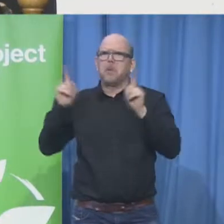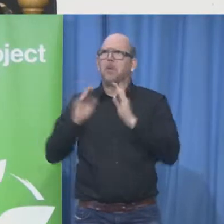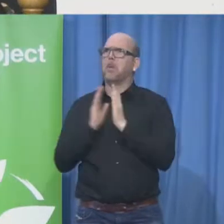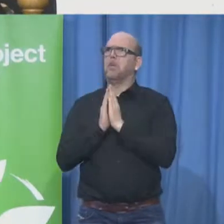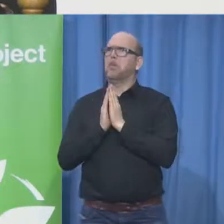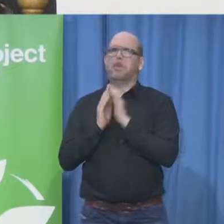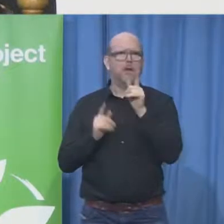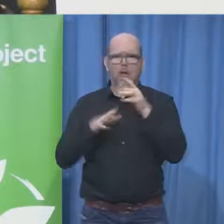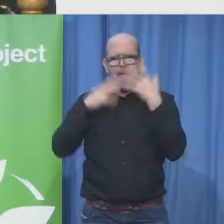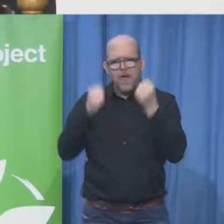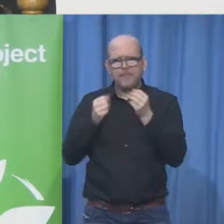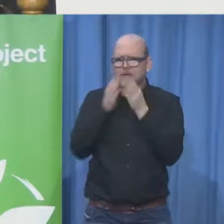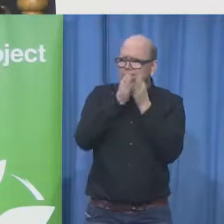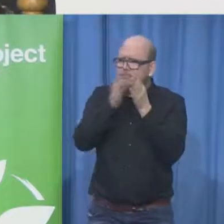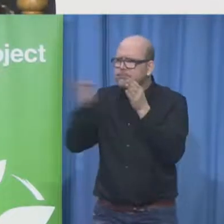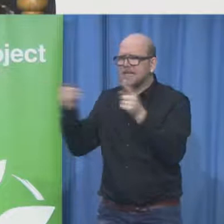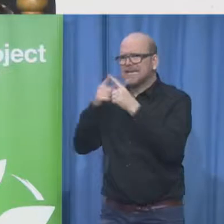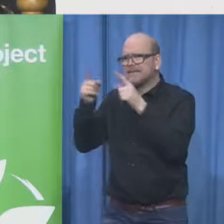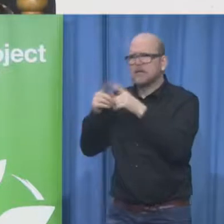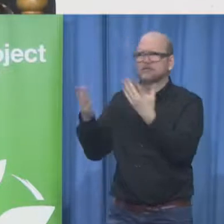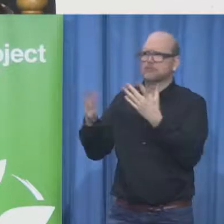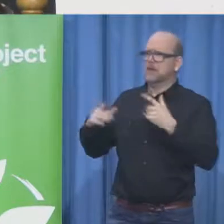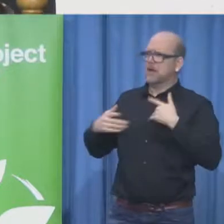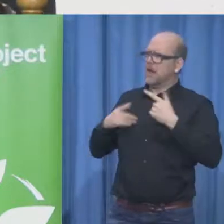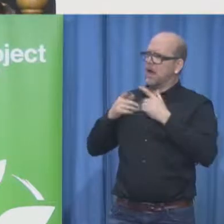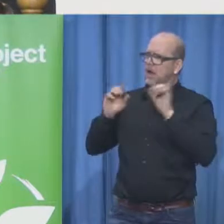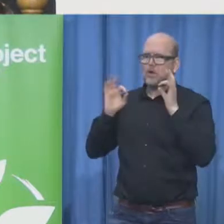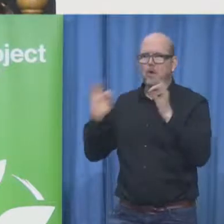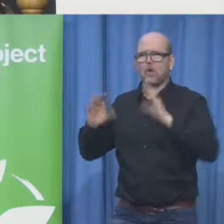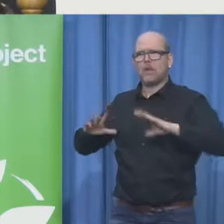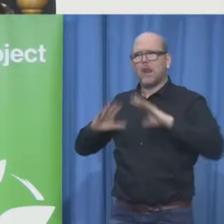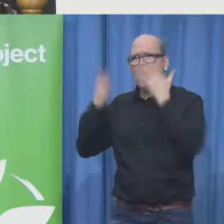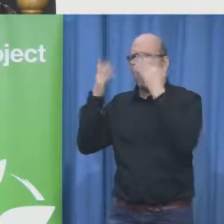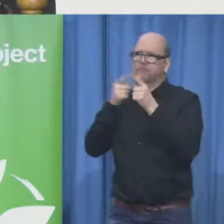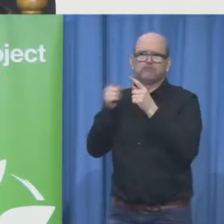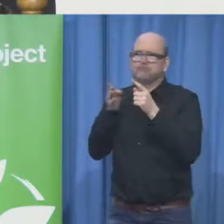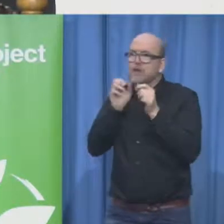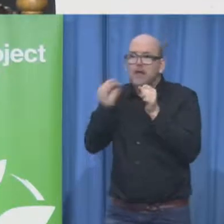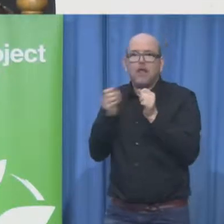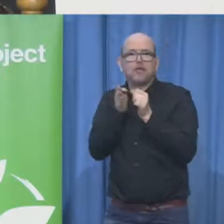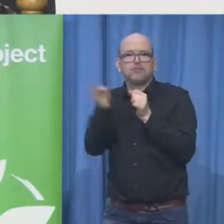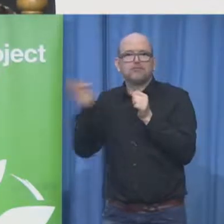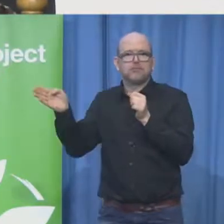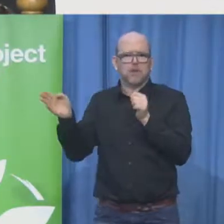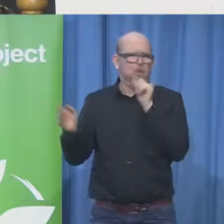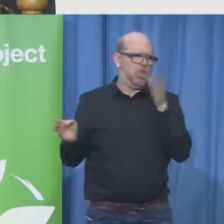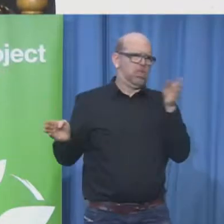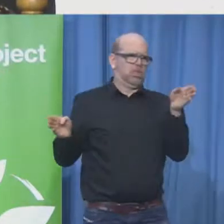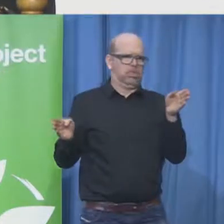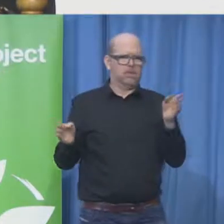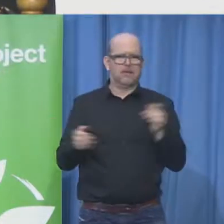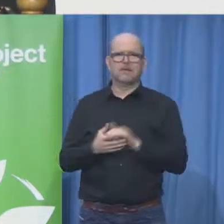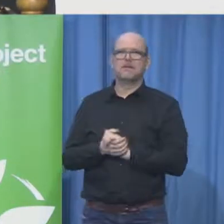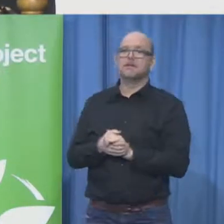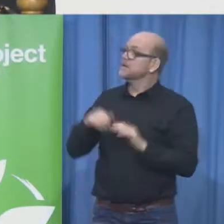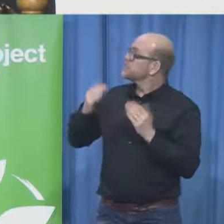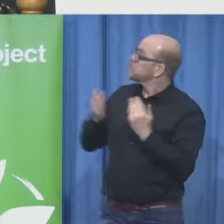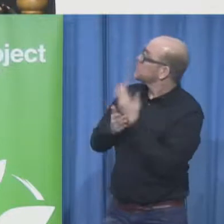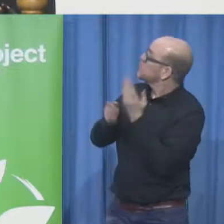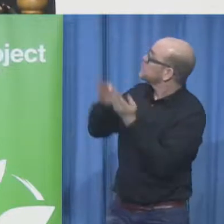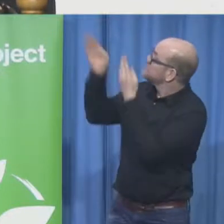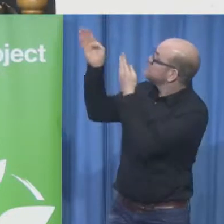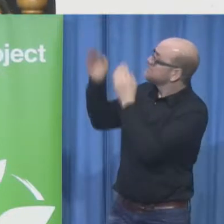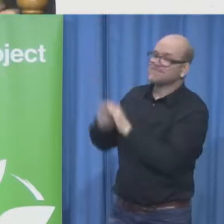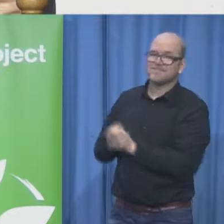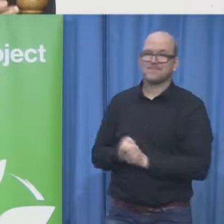when they look at him and they say he sees in their eyes they say pity probably he's very frustrated in constant